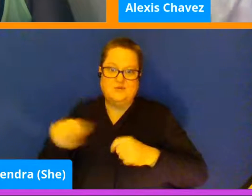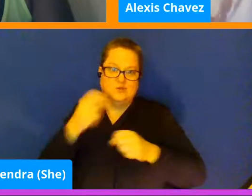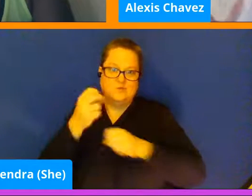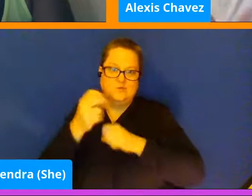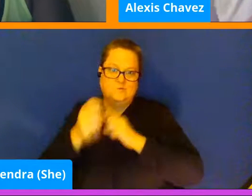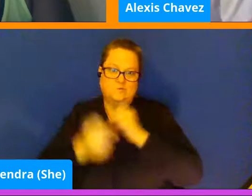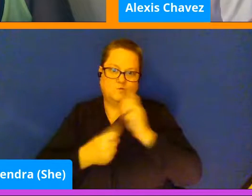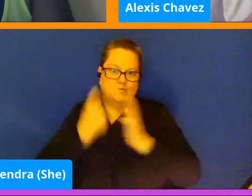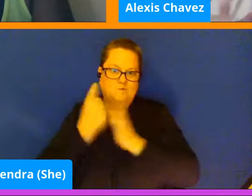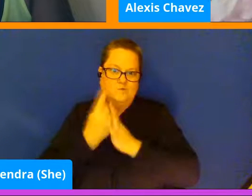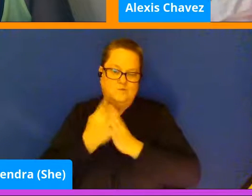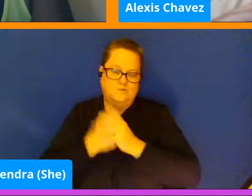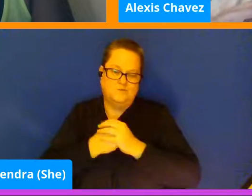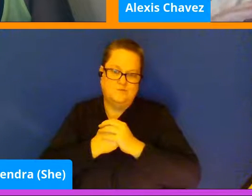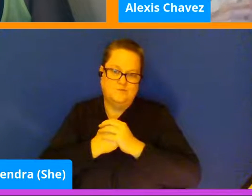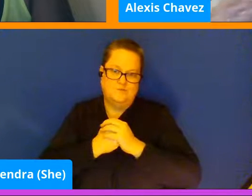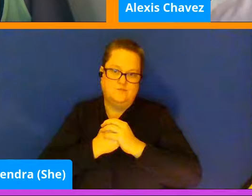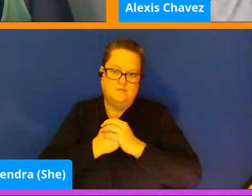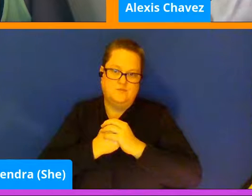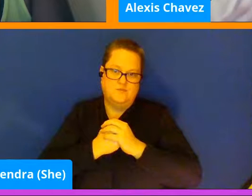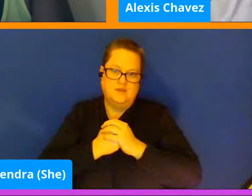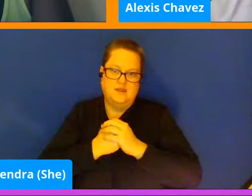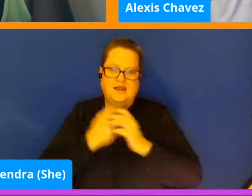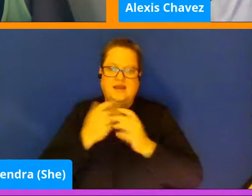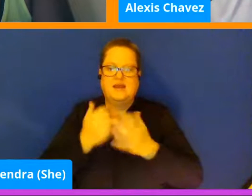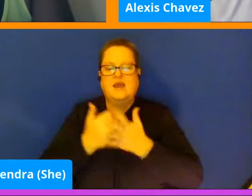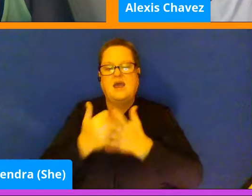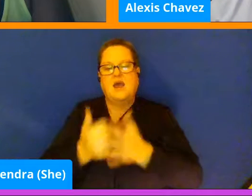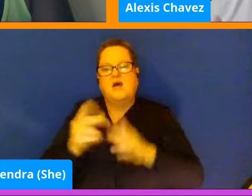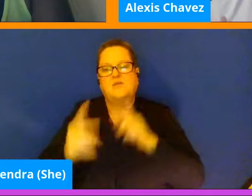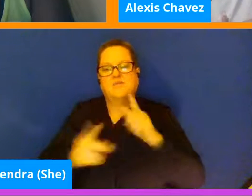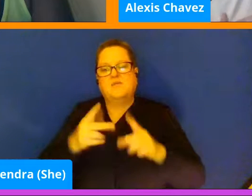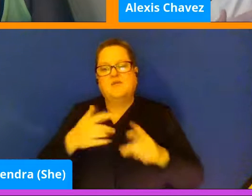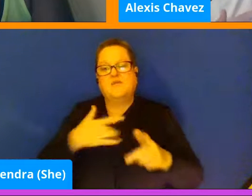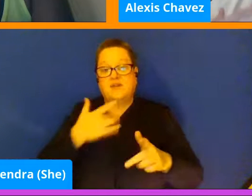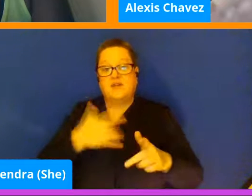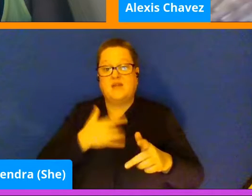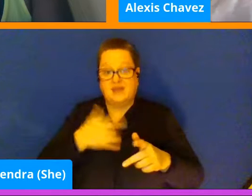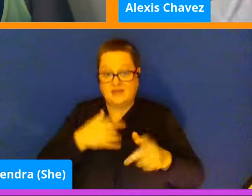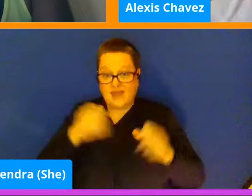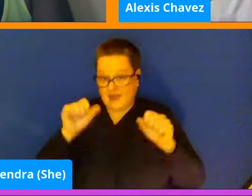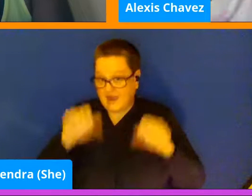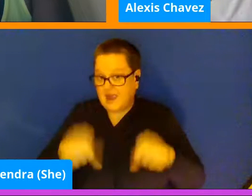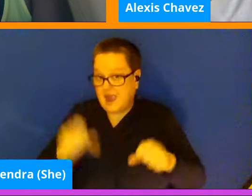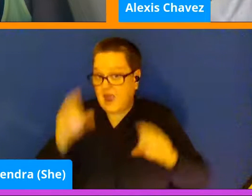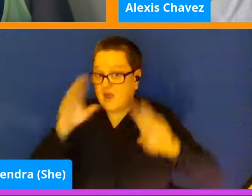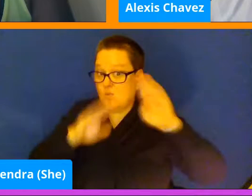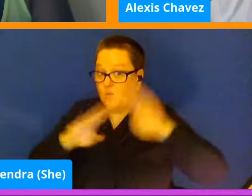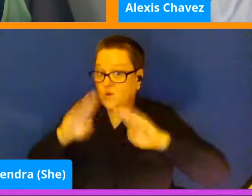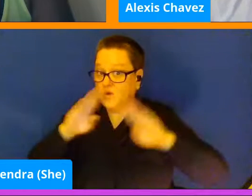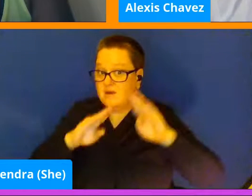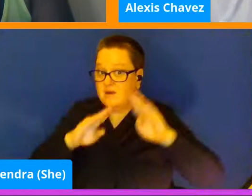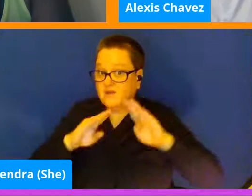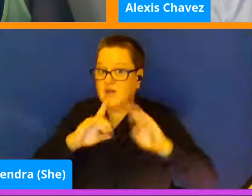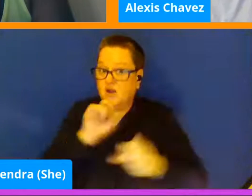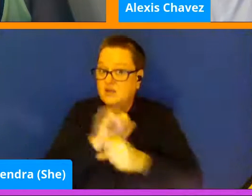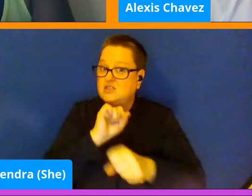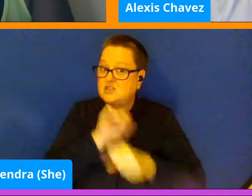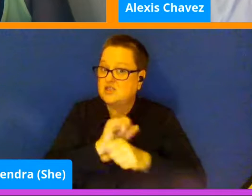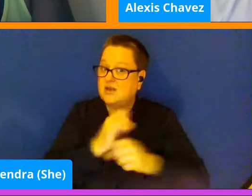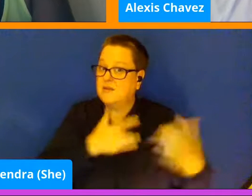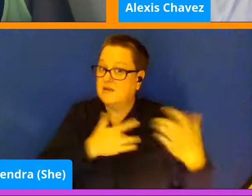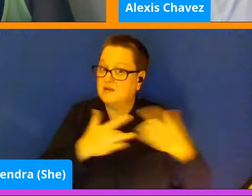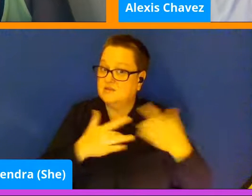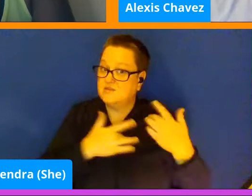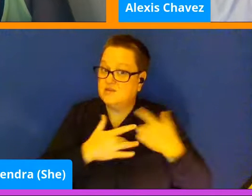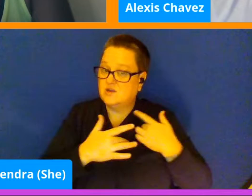And that can help people feel like they're allowed to worry about these things that are legitimate concerns and they're allowed to